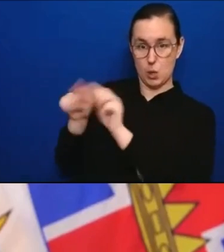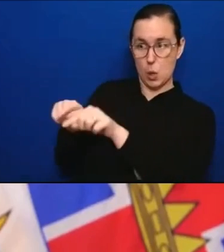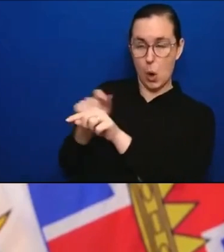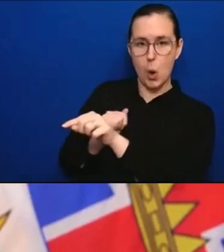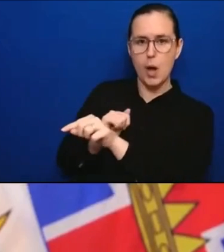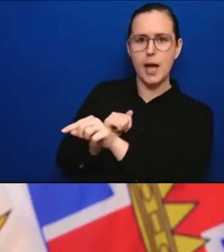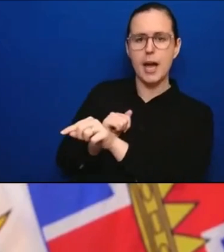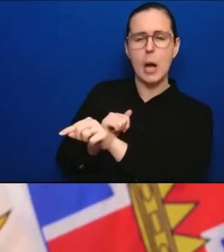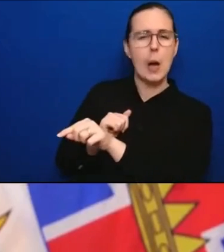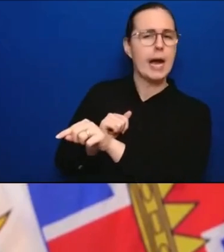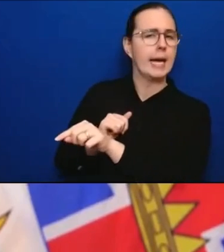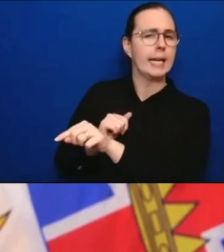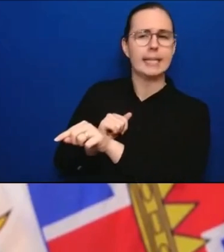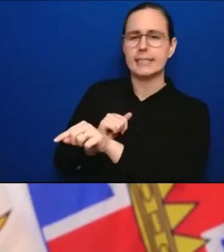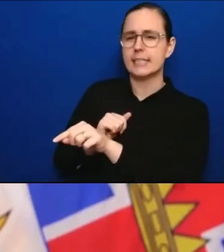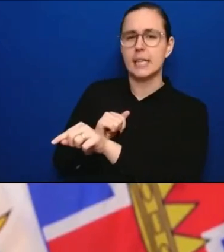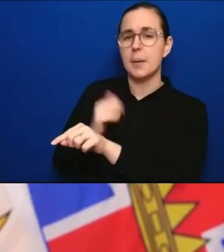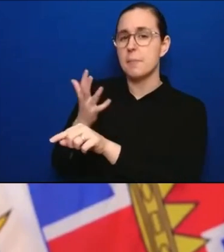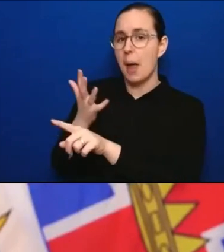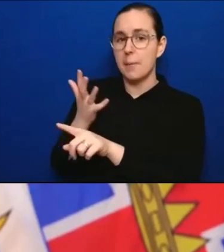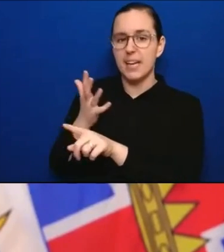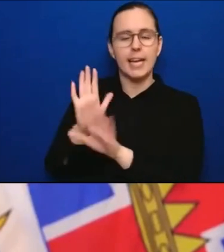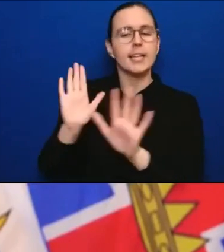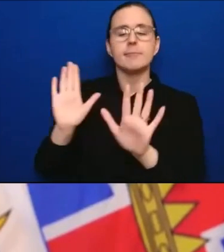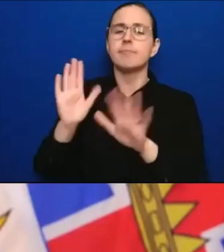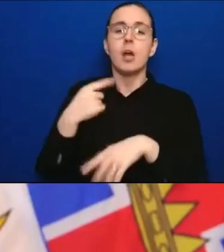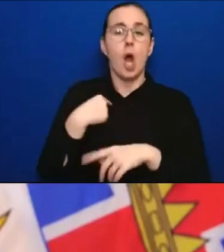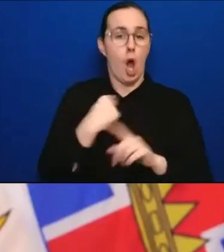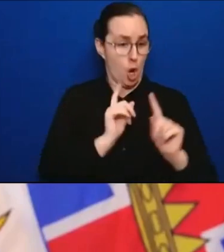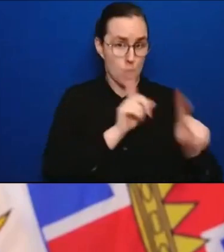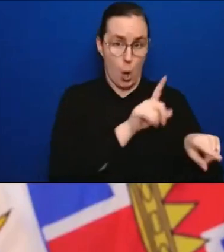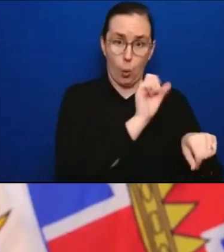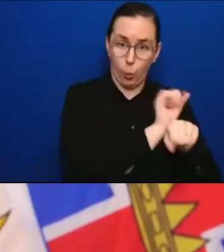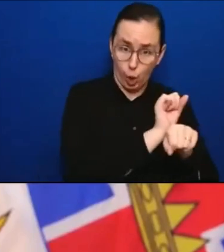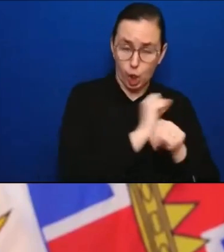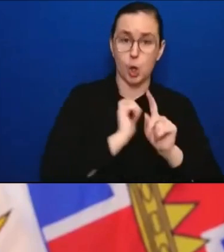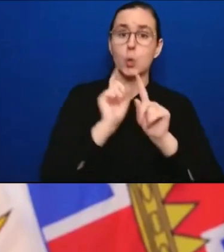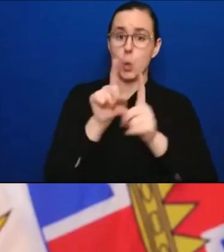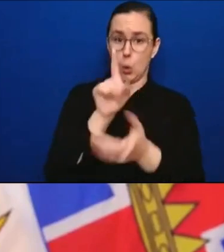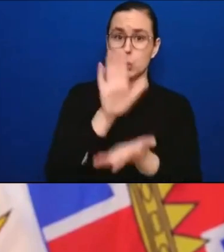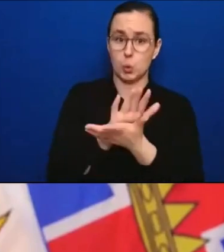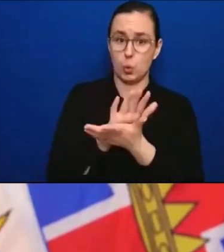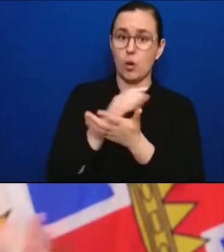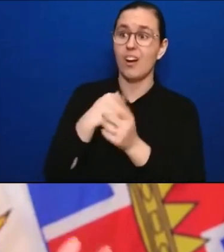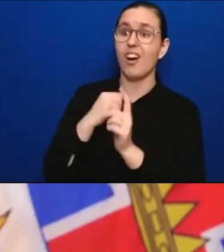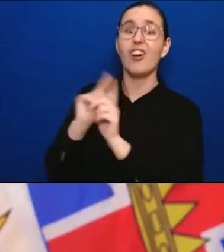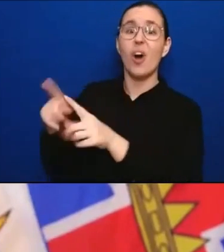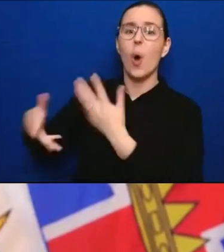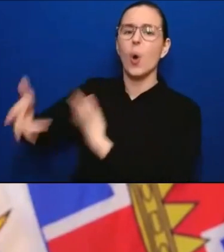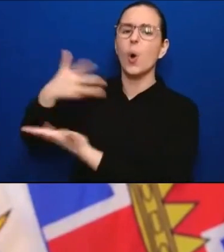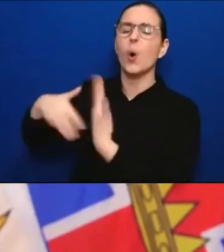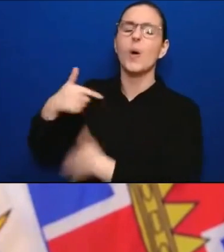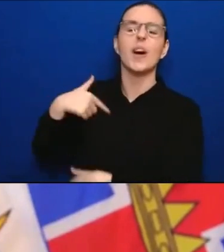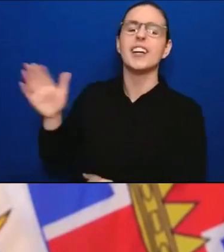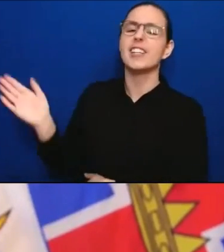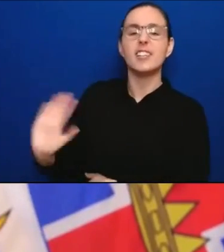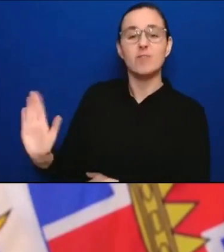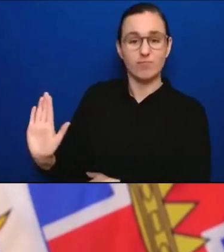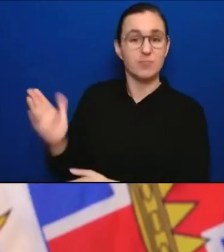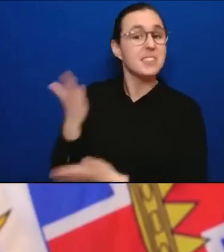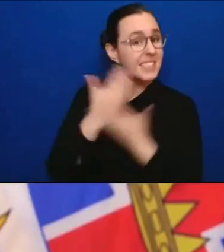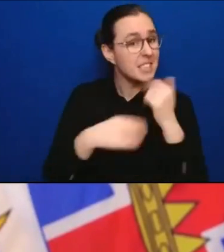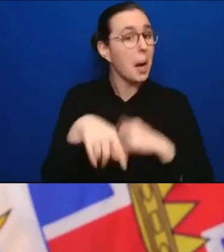settings like our work setting and our school setting. So those are personal choices that we will have to make as we understand the broader